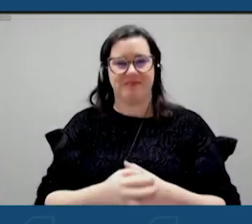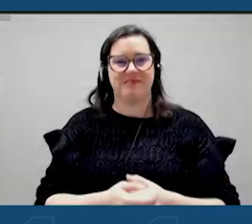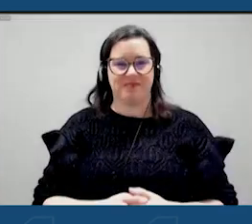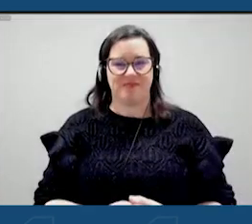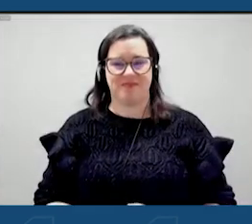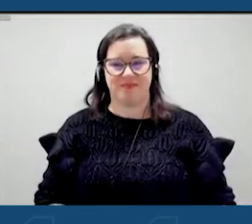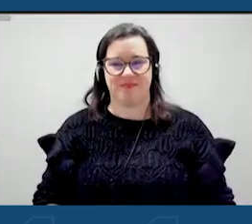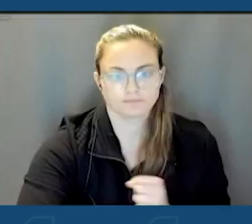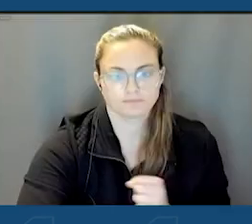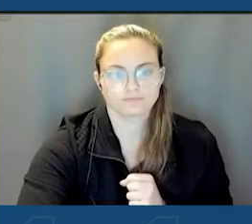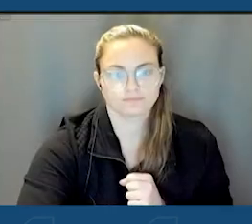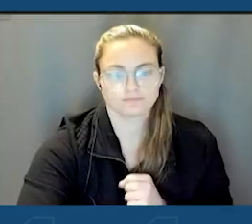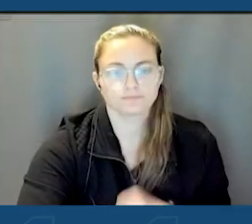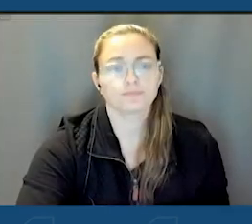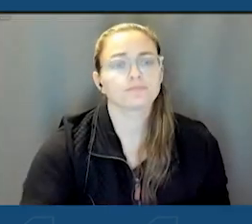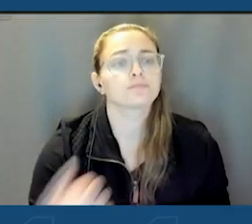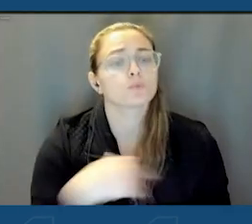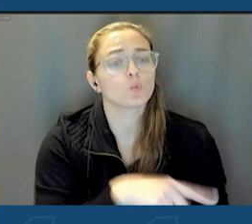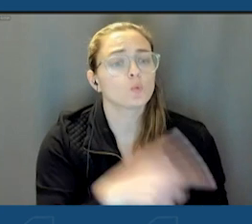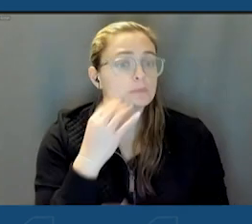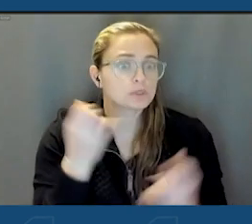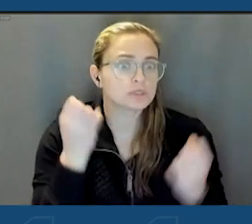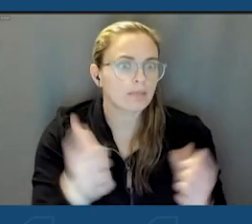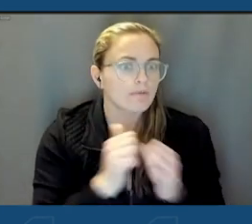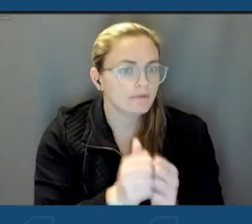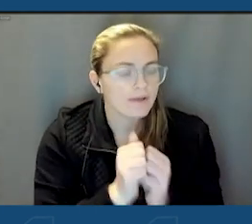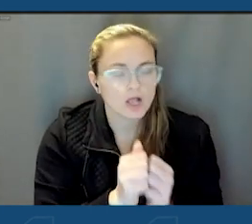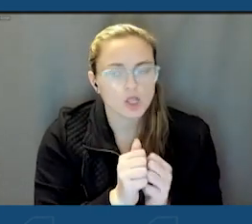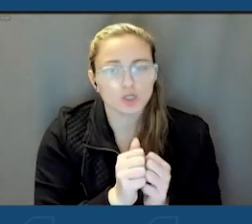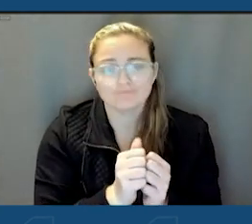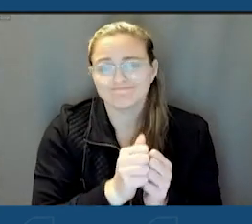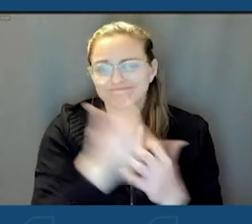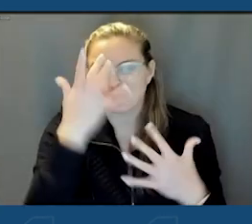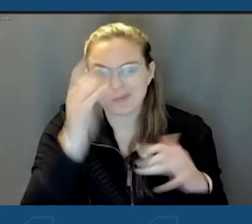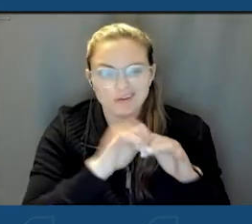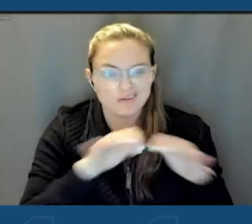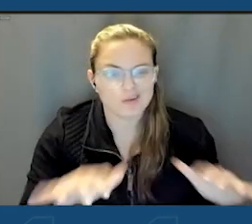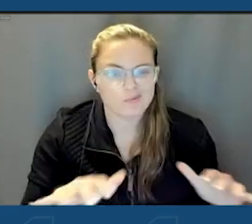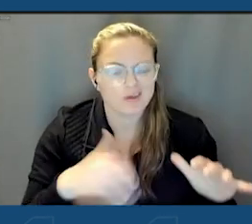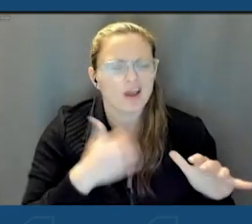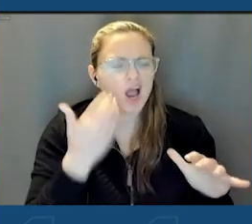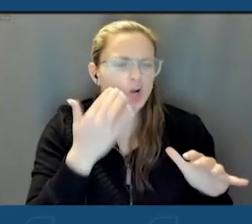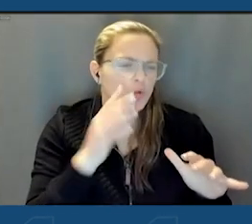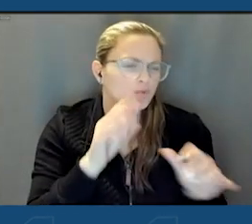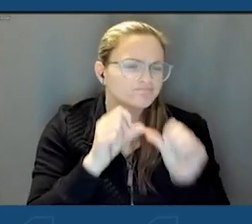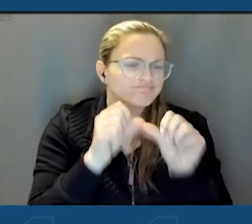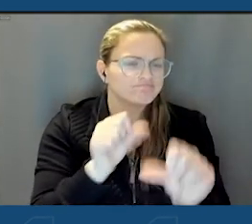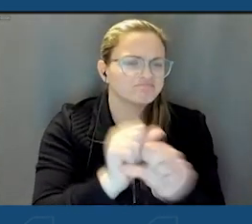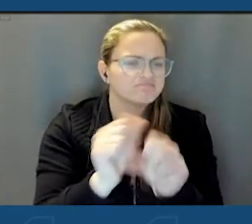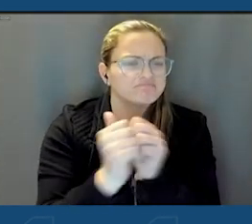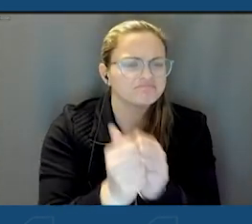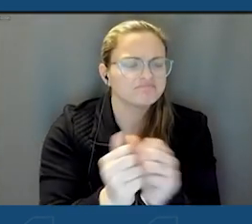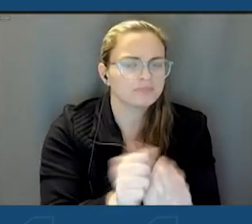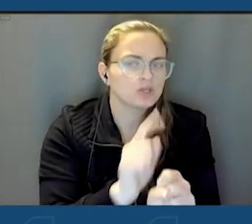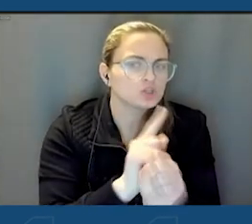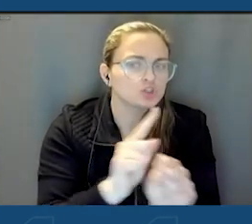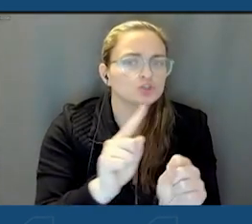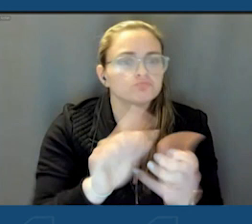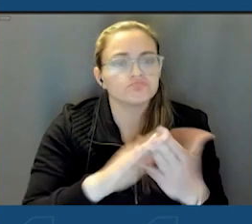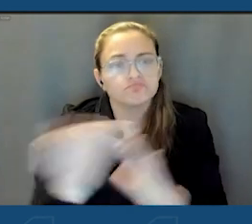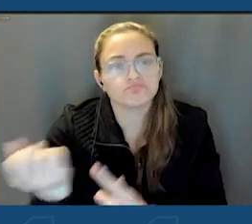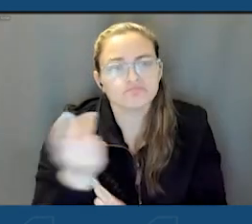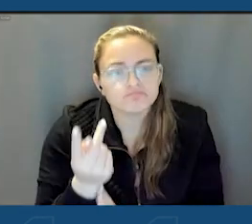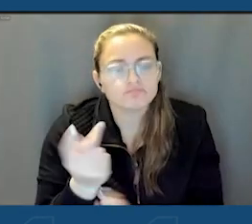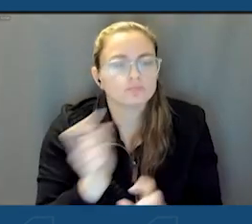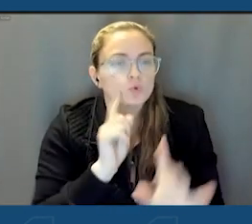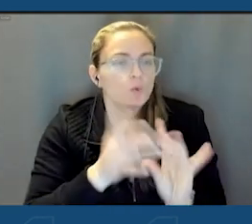We went to a lot together, uh, during the pandemic. Uh, and I know we're going to continue working together to bring our communities back. I wanted to make sure I mentioned